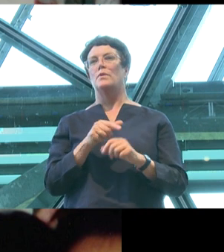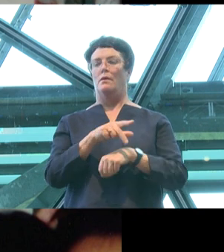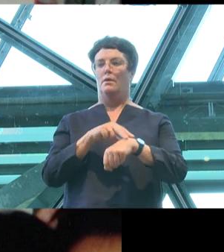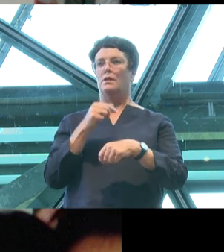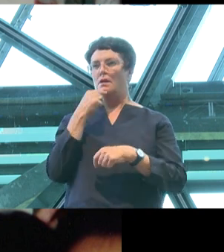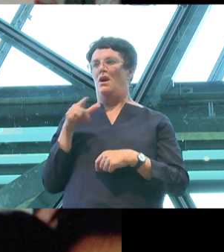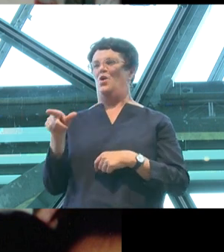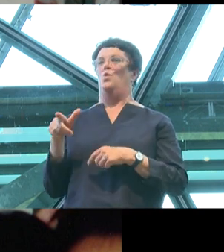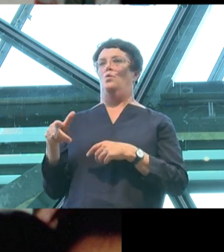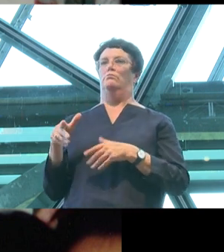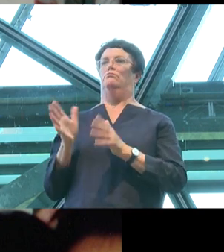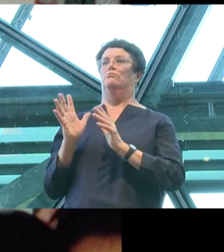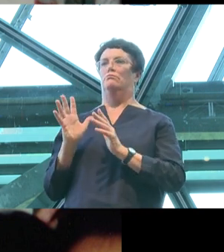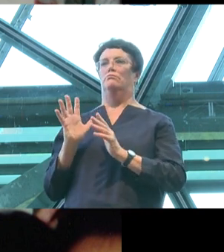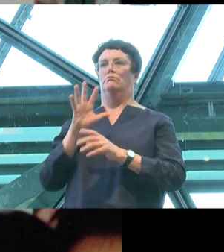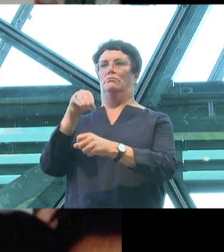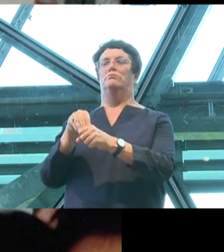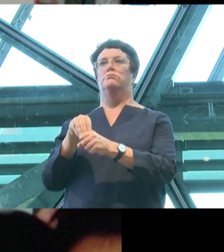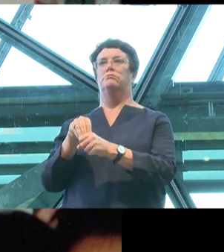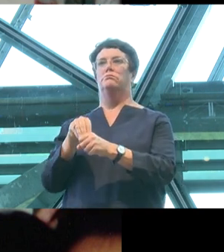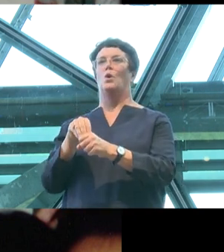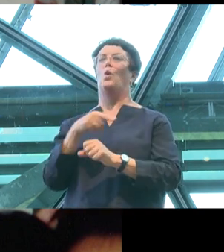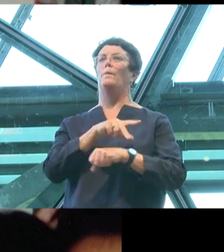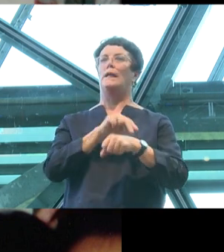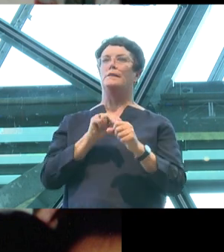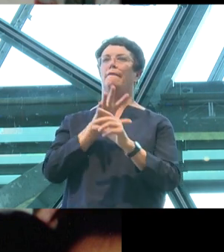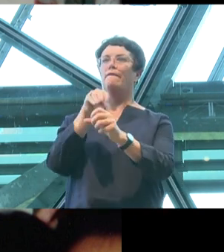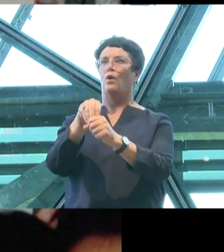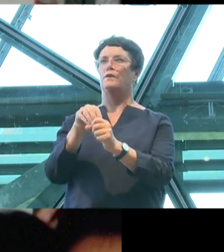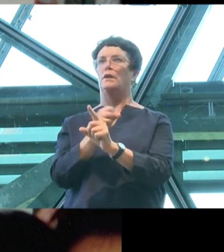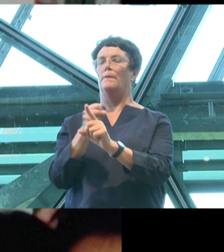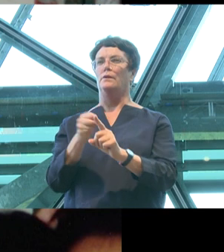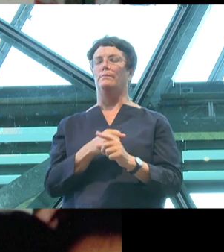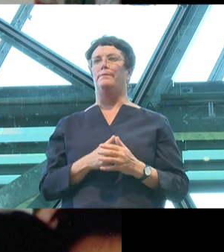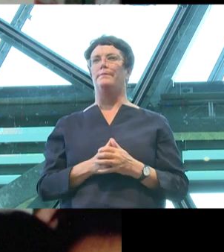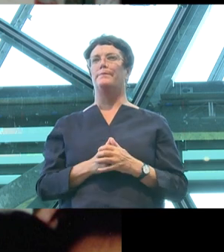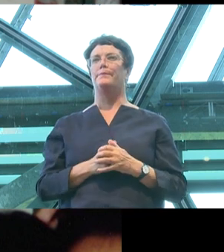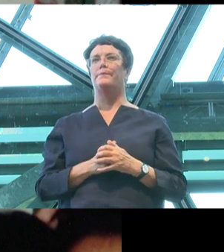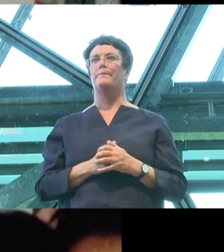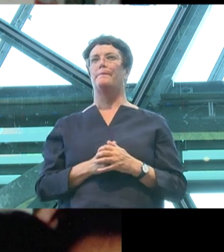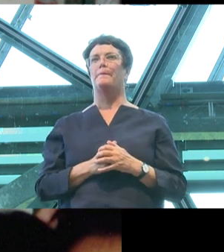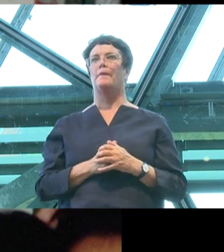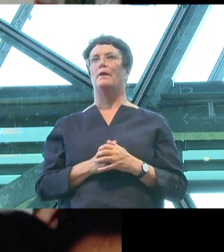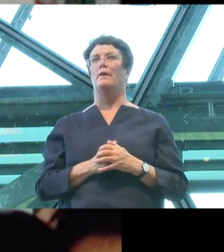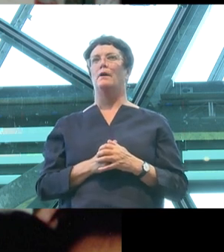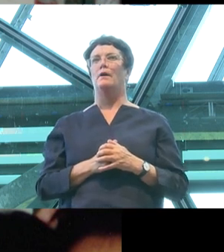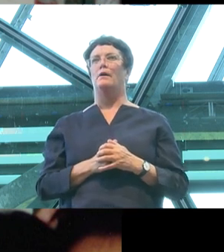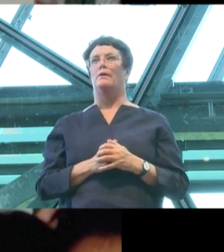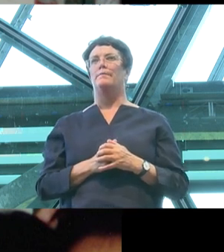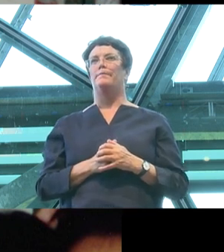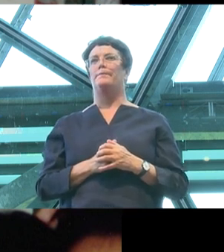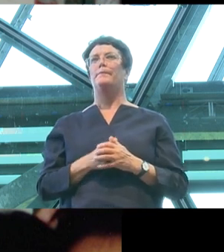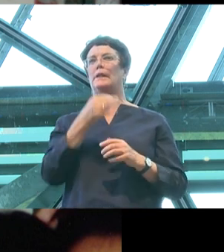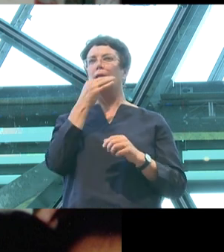at worst. The hate crime murder of American gay man Matthew Shepard is now synonymous with the state of Wyoming.